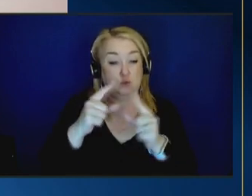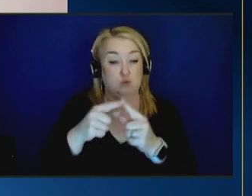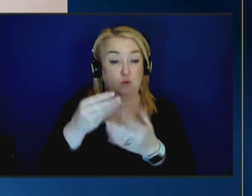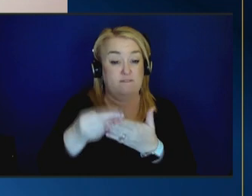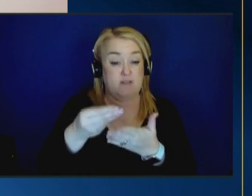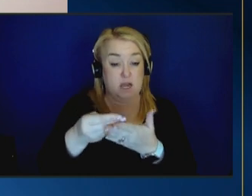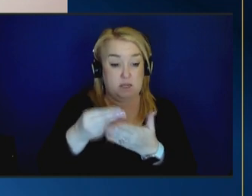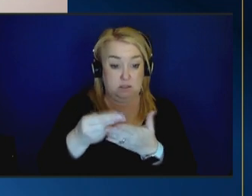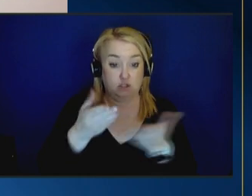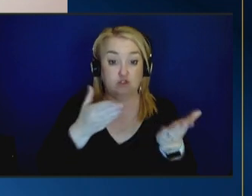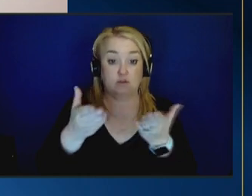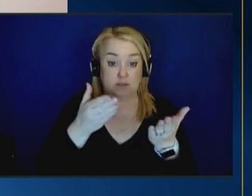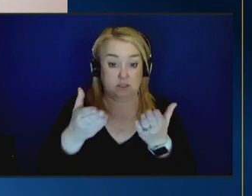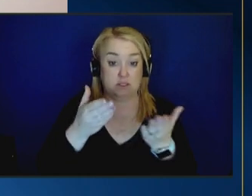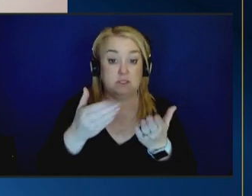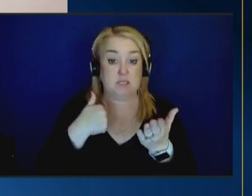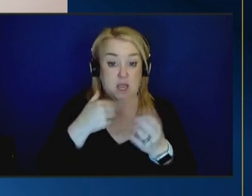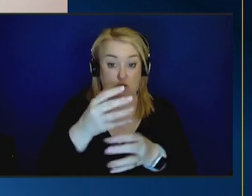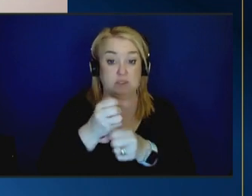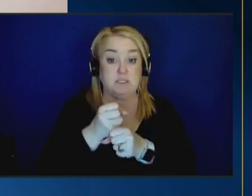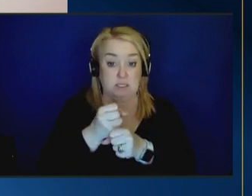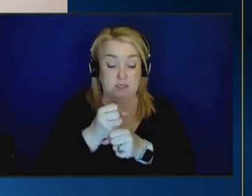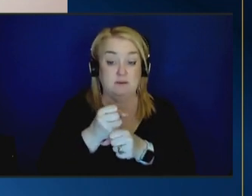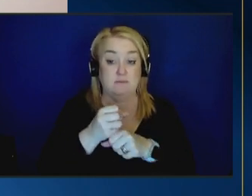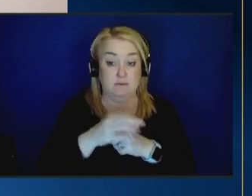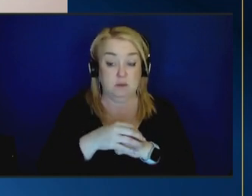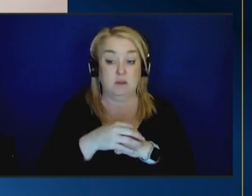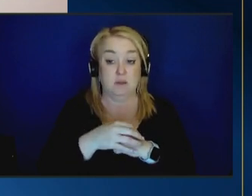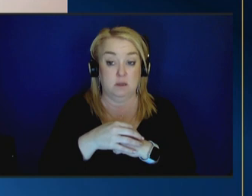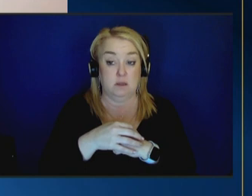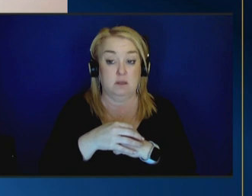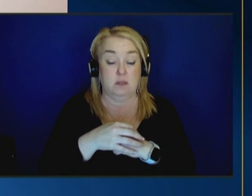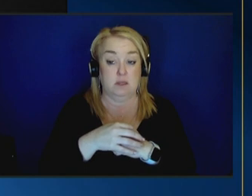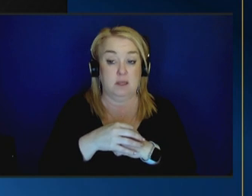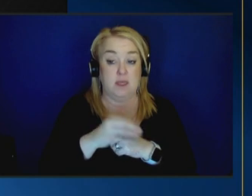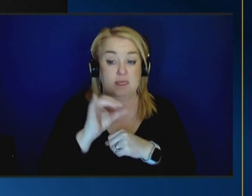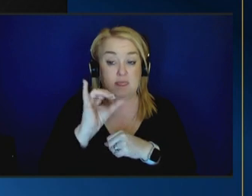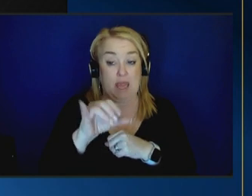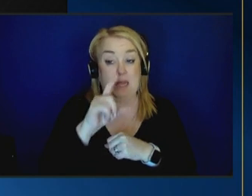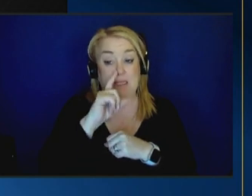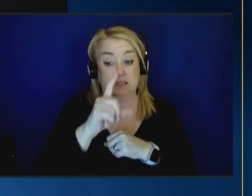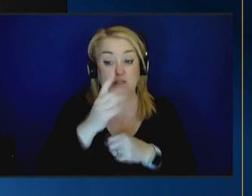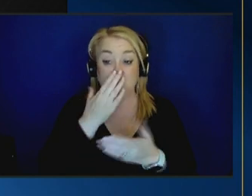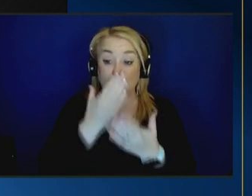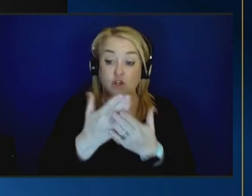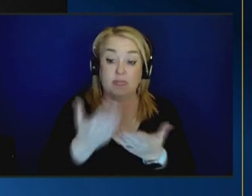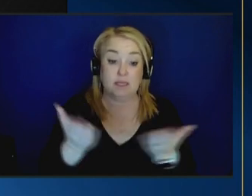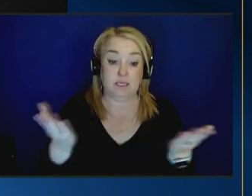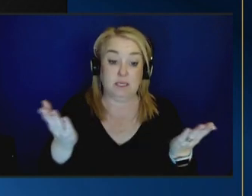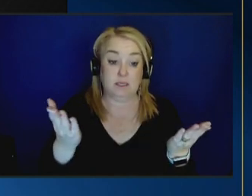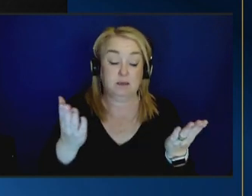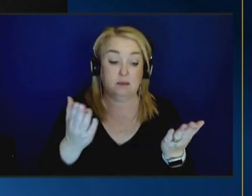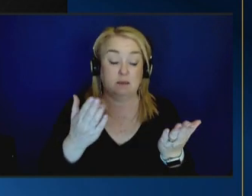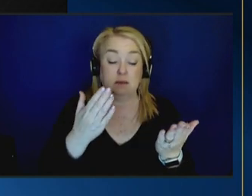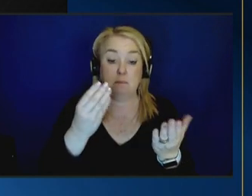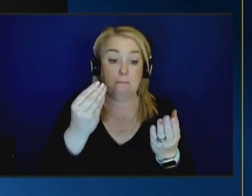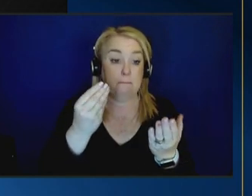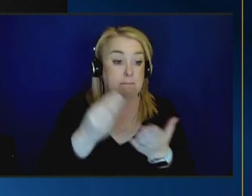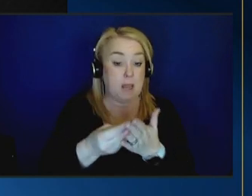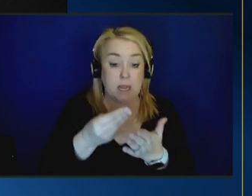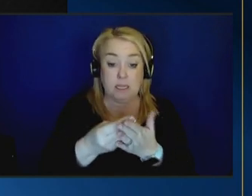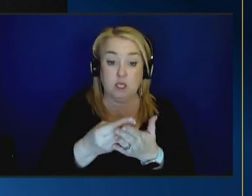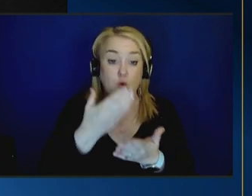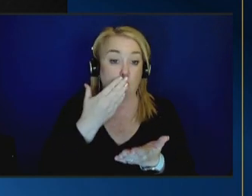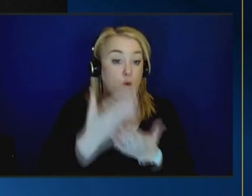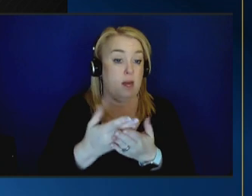you know because it really it really is a good thing it's money well spent and